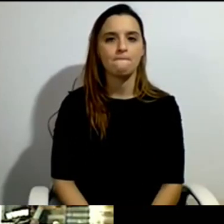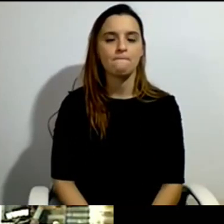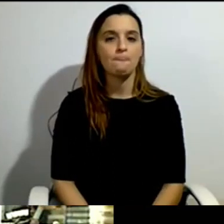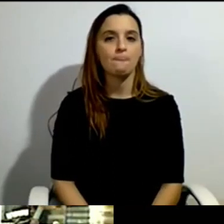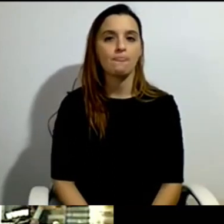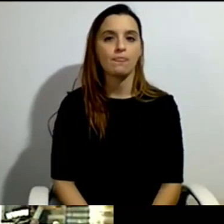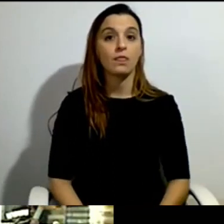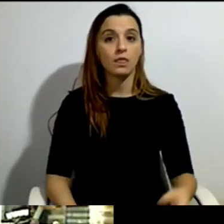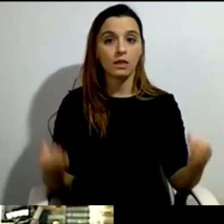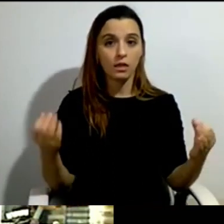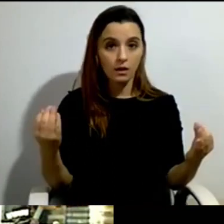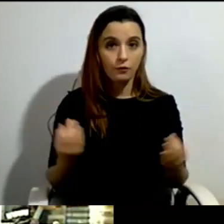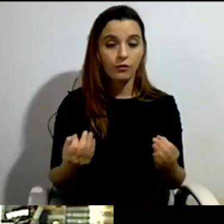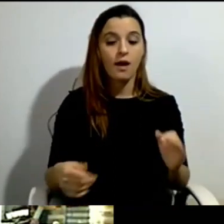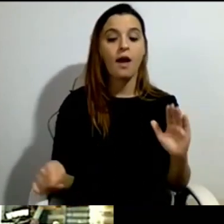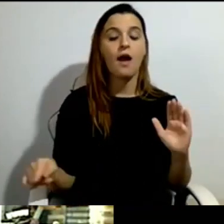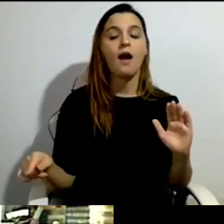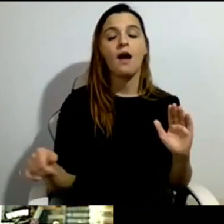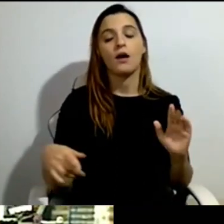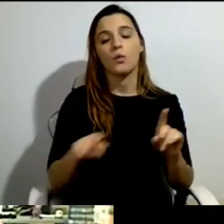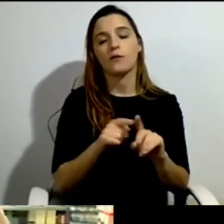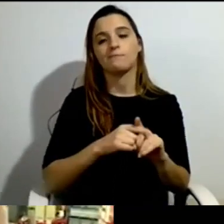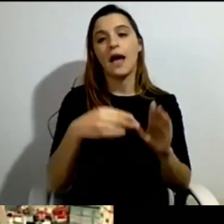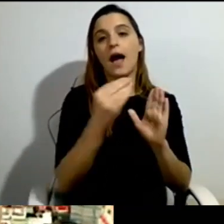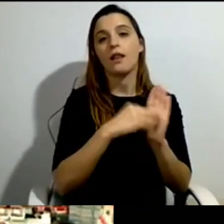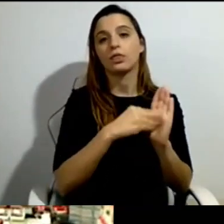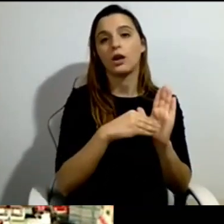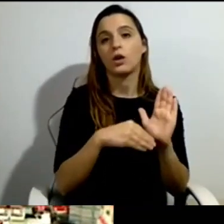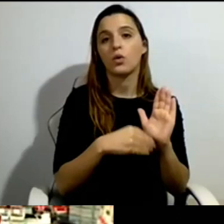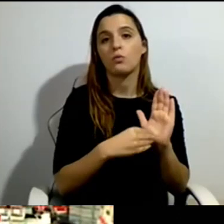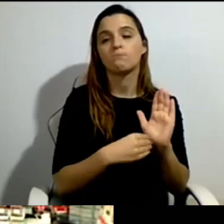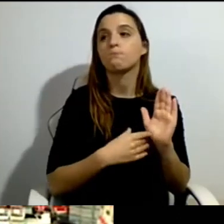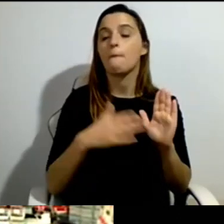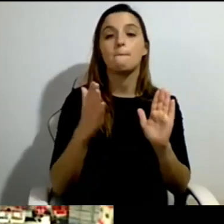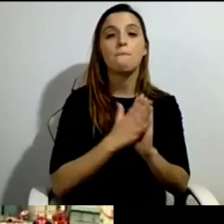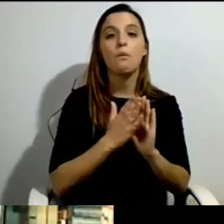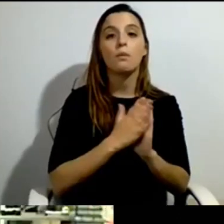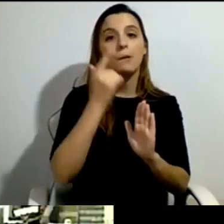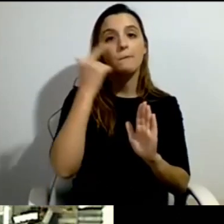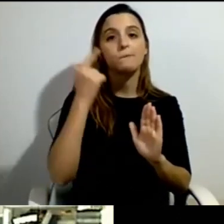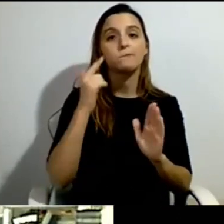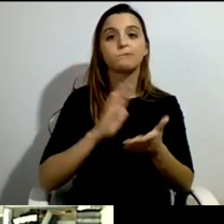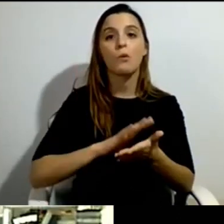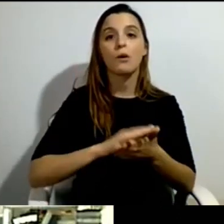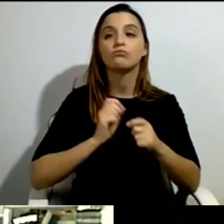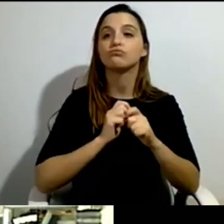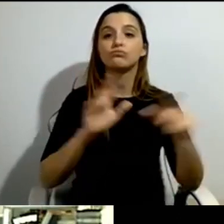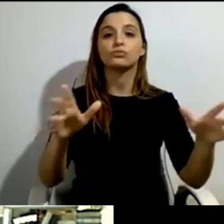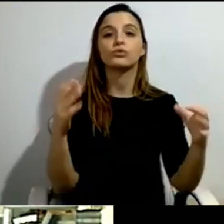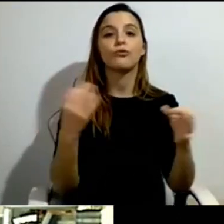direct payments, we were invited to a